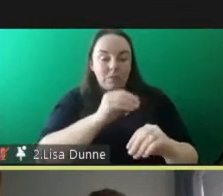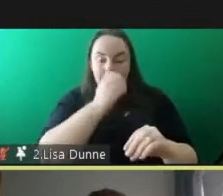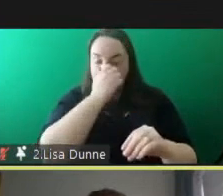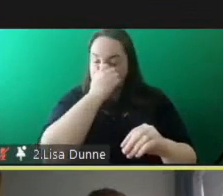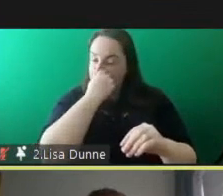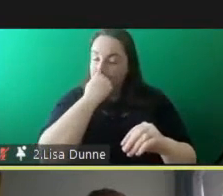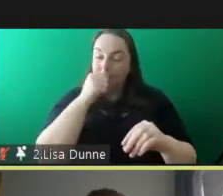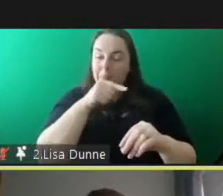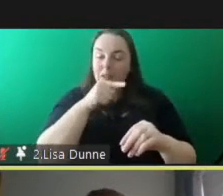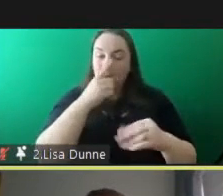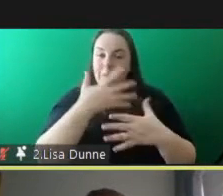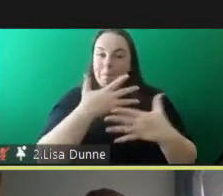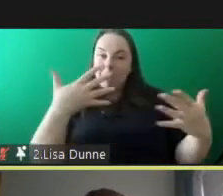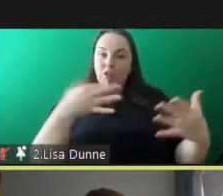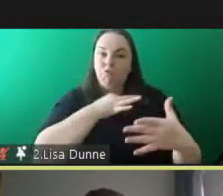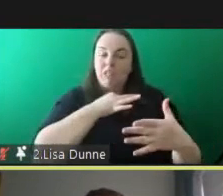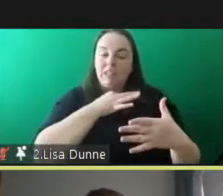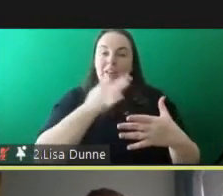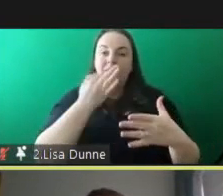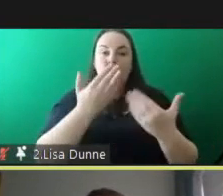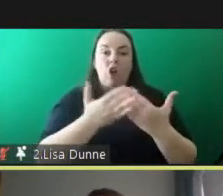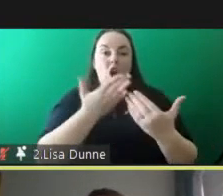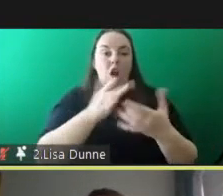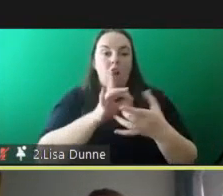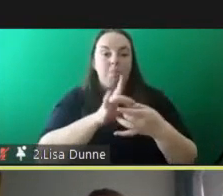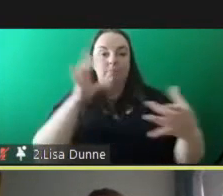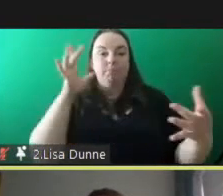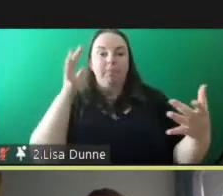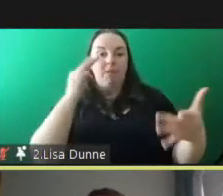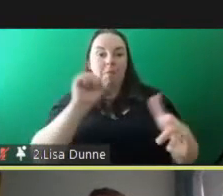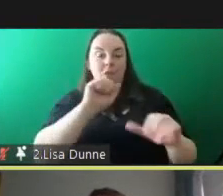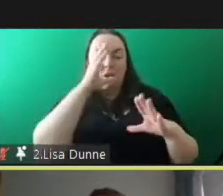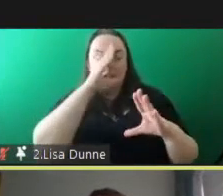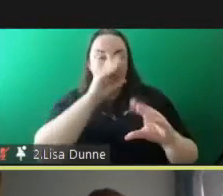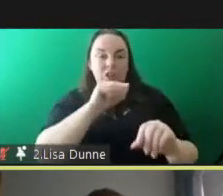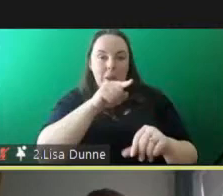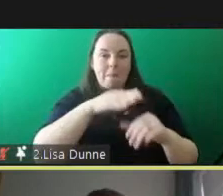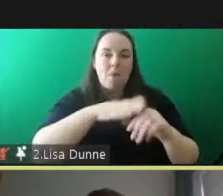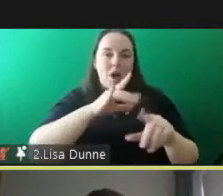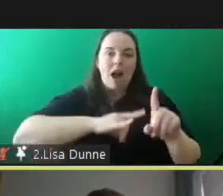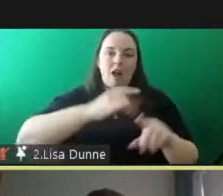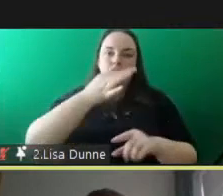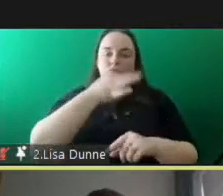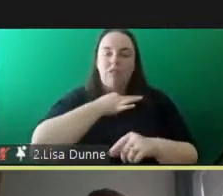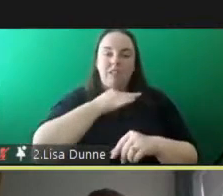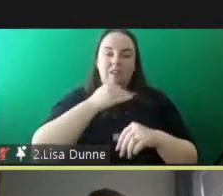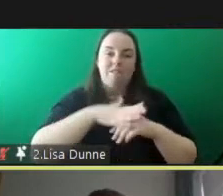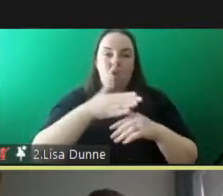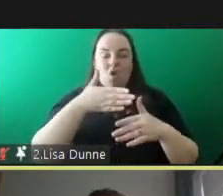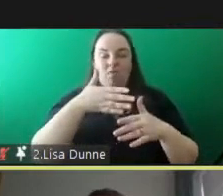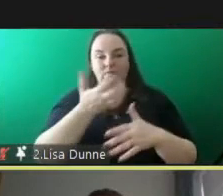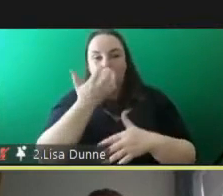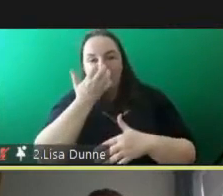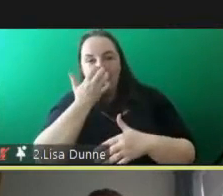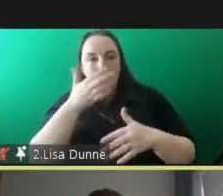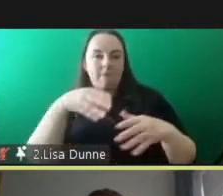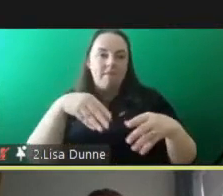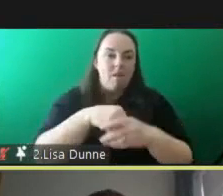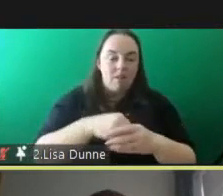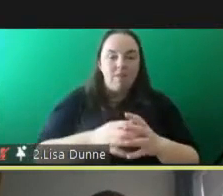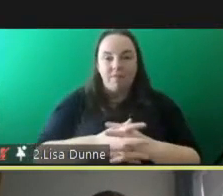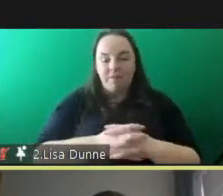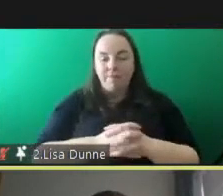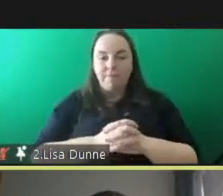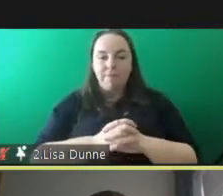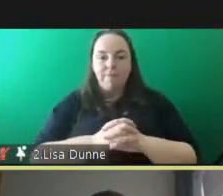a key risk factor where young people disengage from education they're at a greater risk of engaging with the the justice system um